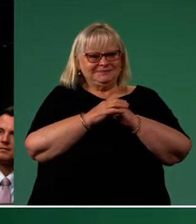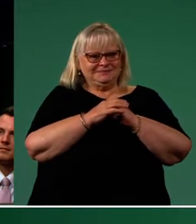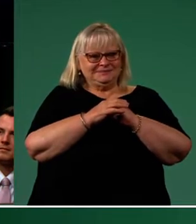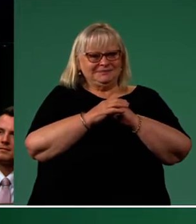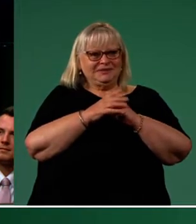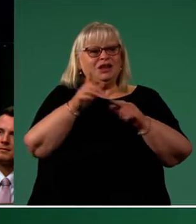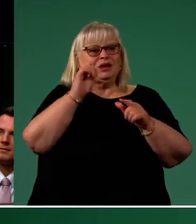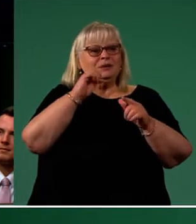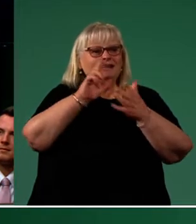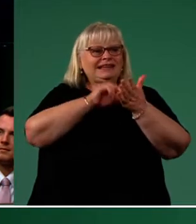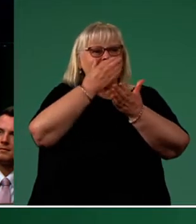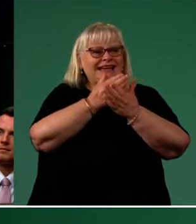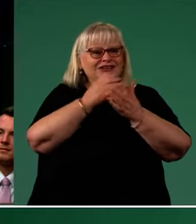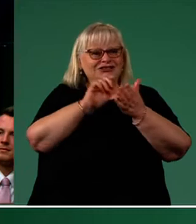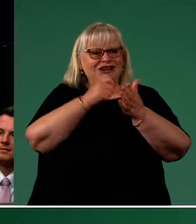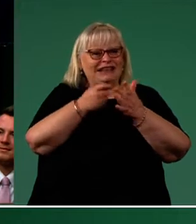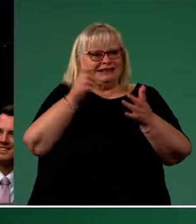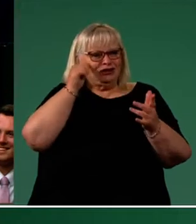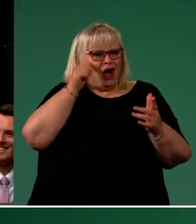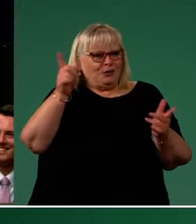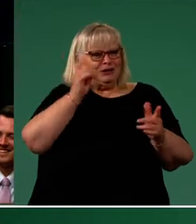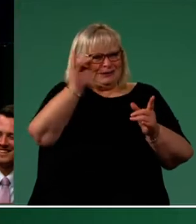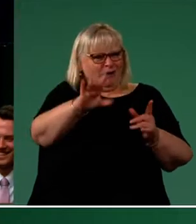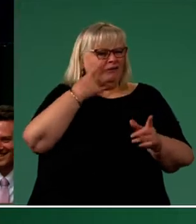You'll need to translate that if you want to know what I said.